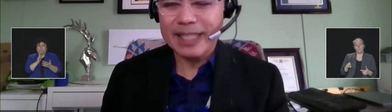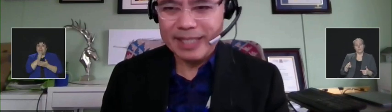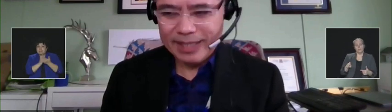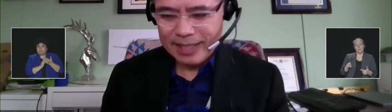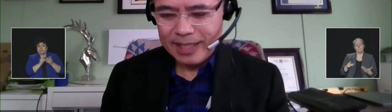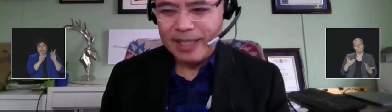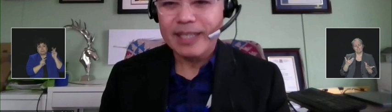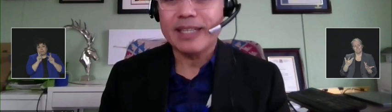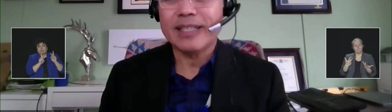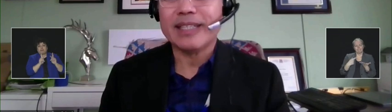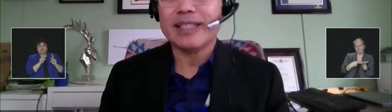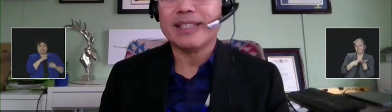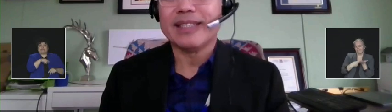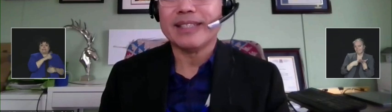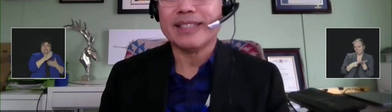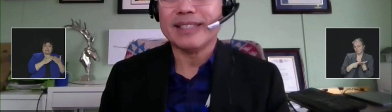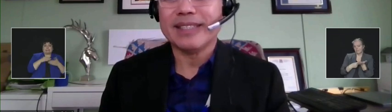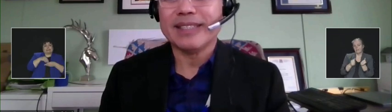be hesitating.